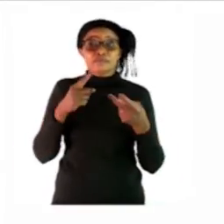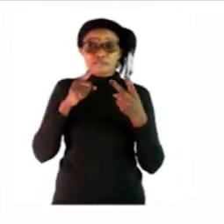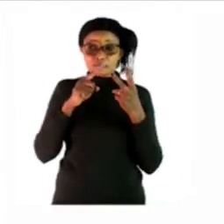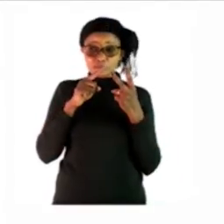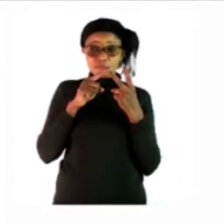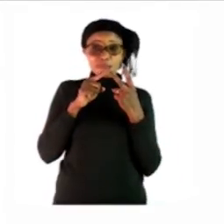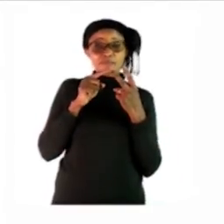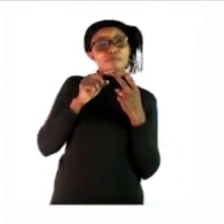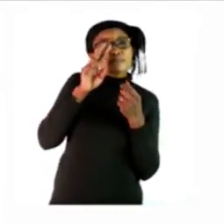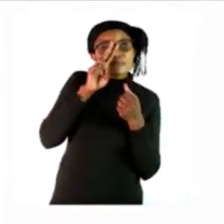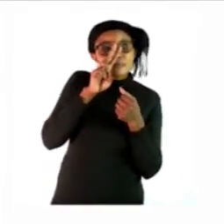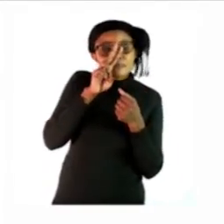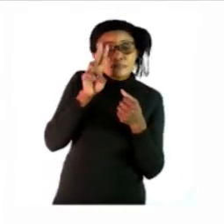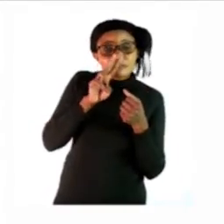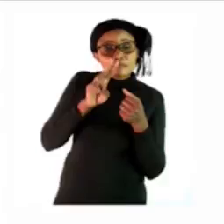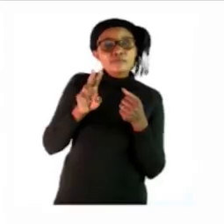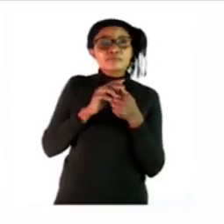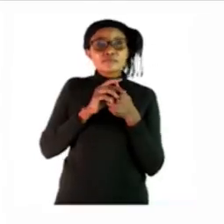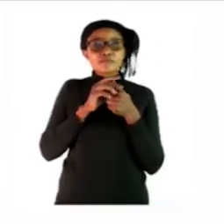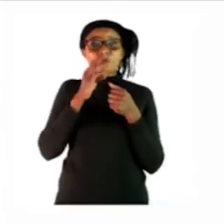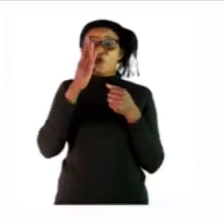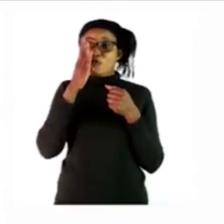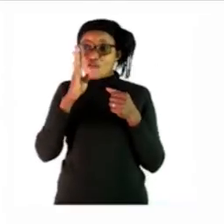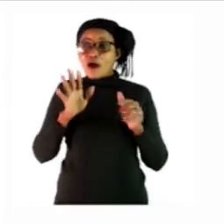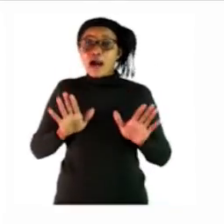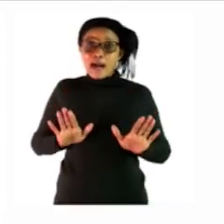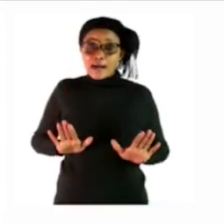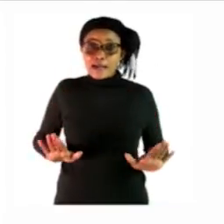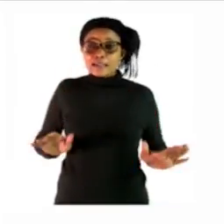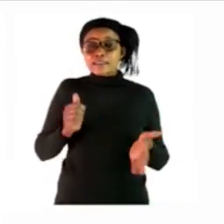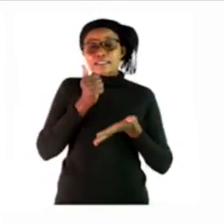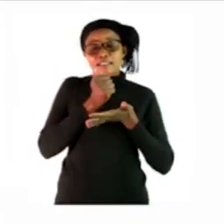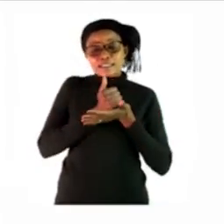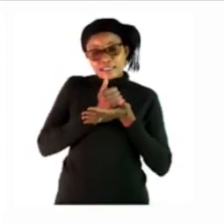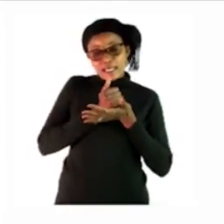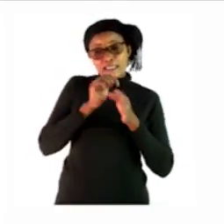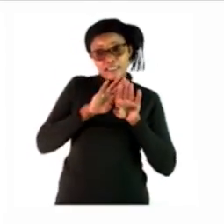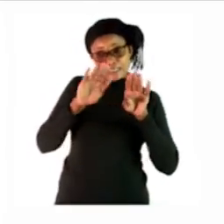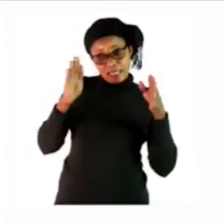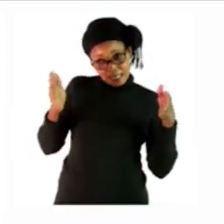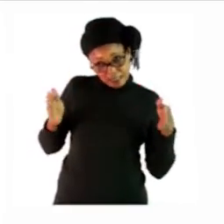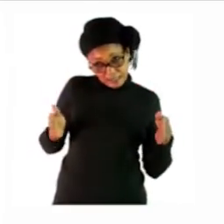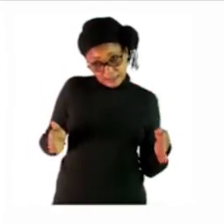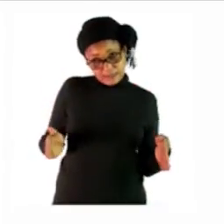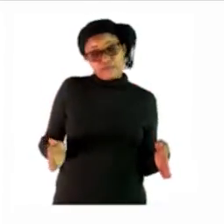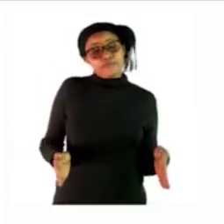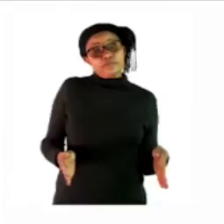read there on top four girls sat at their desks